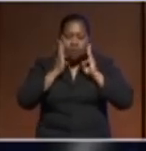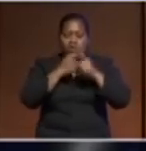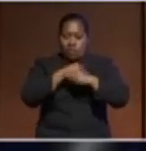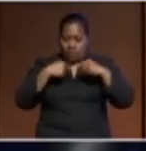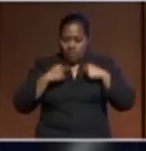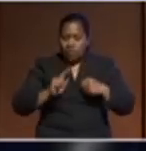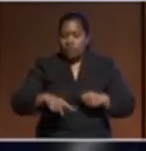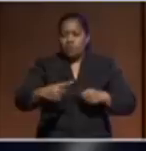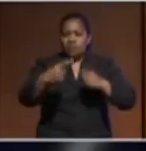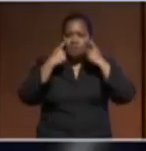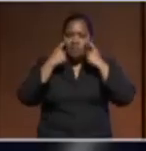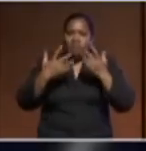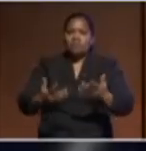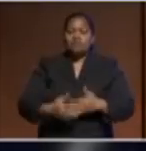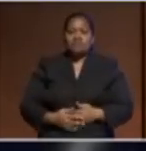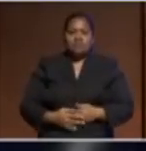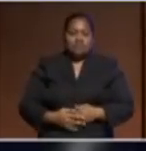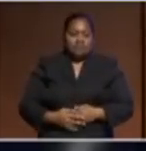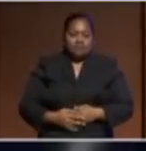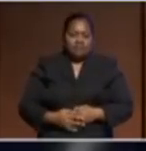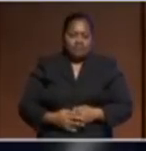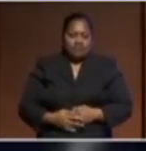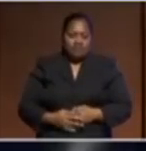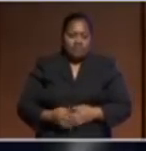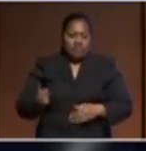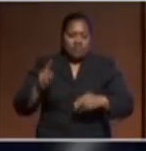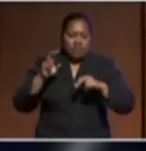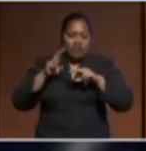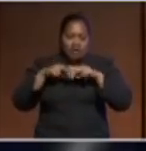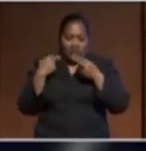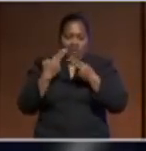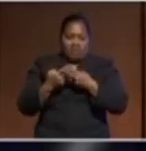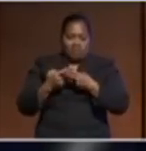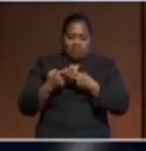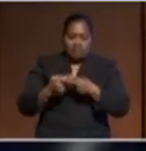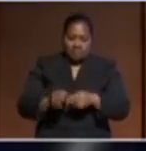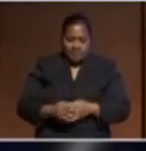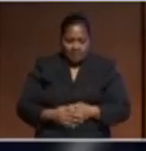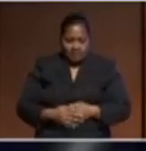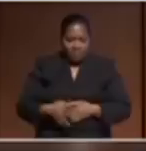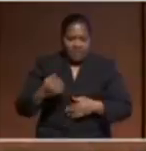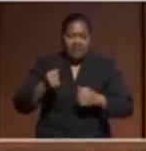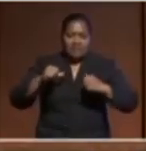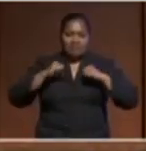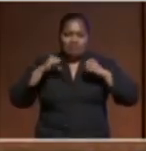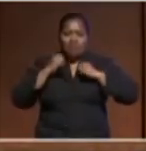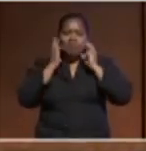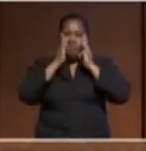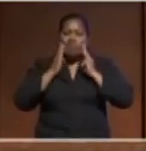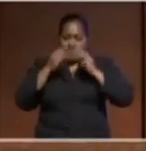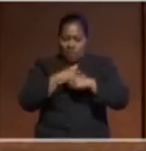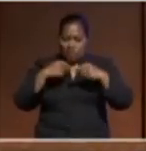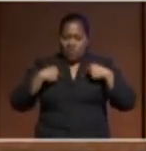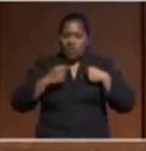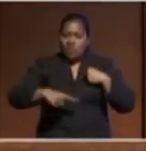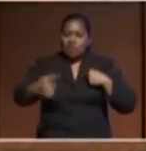we are continuing to live that and demonstrate